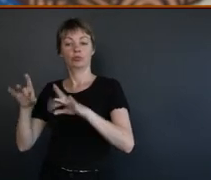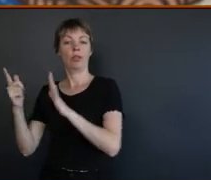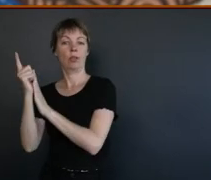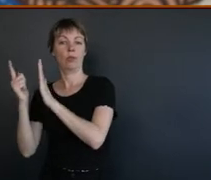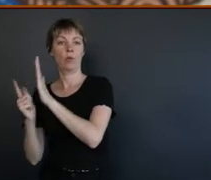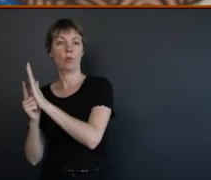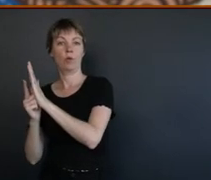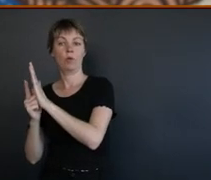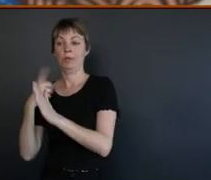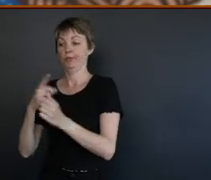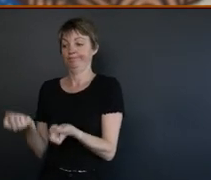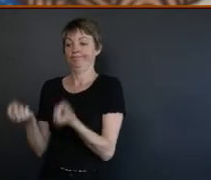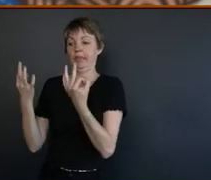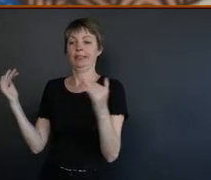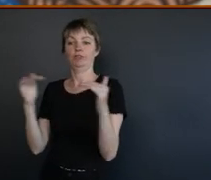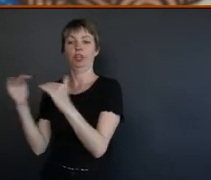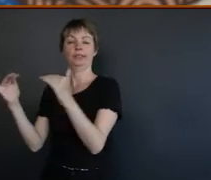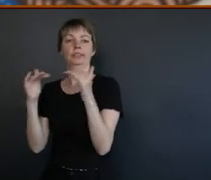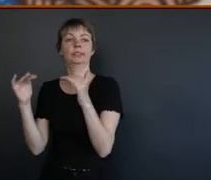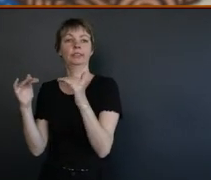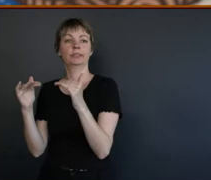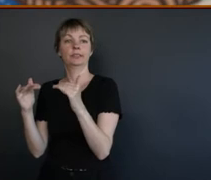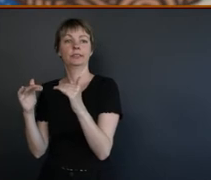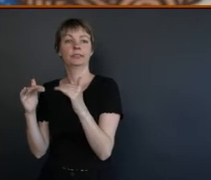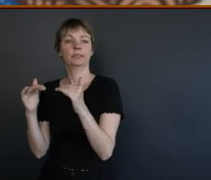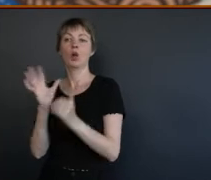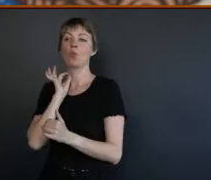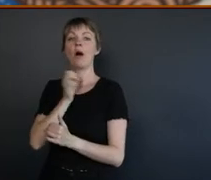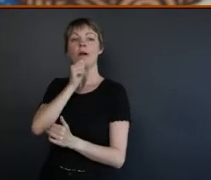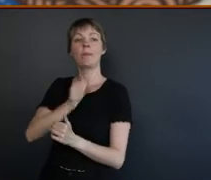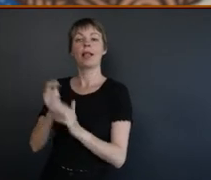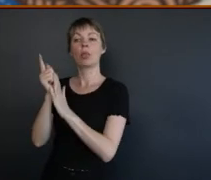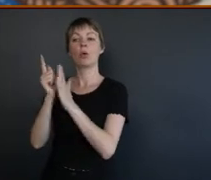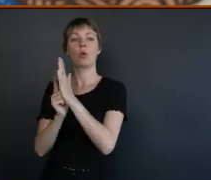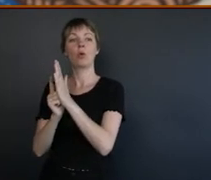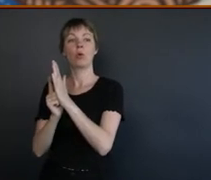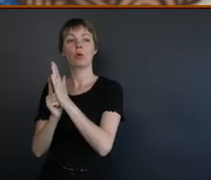for no justice. The white man's law is only for to kill.